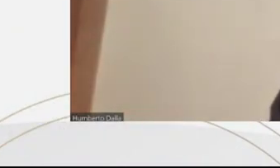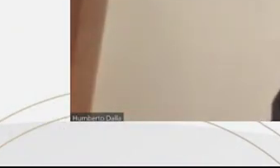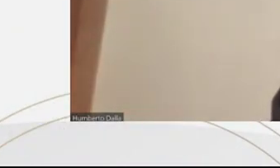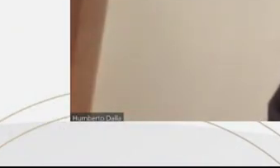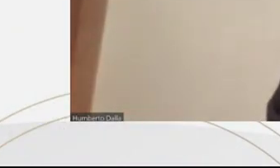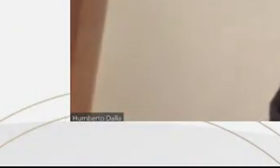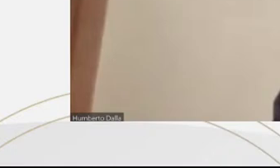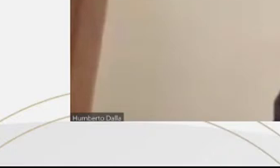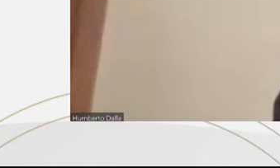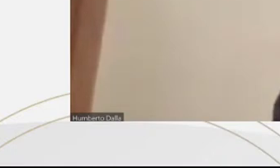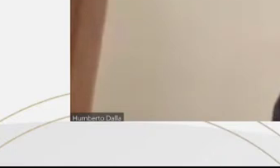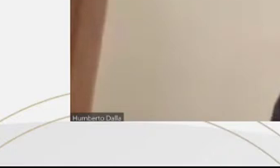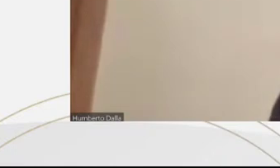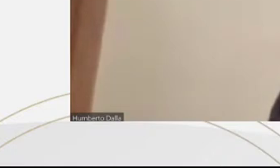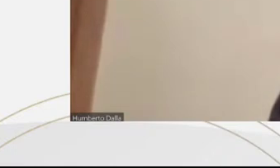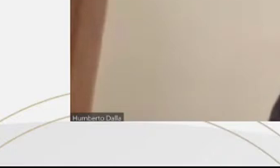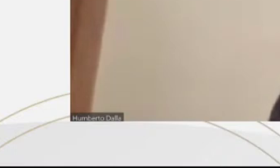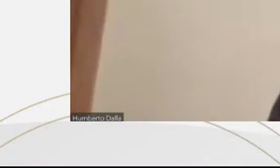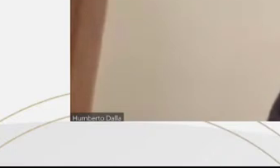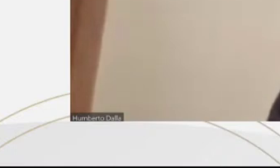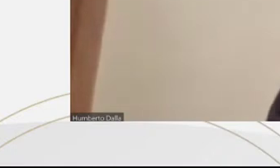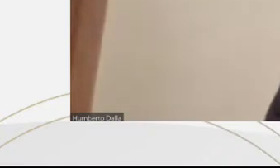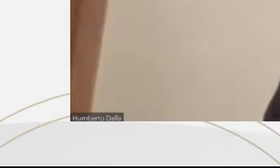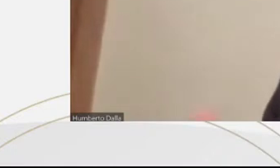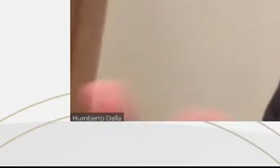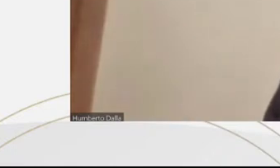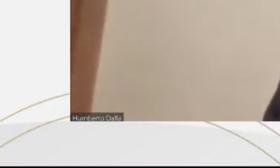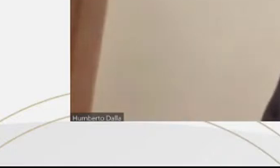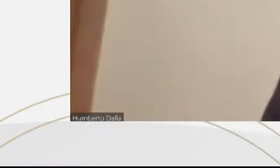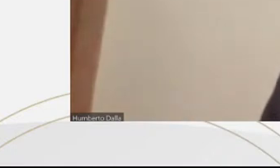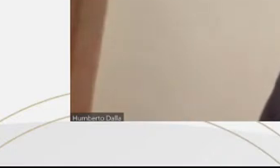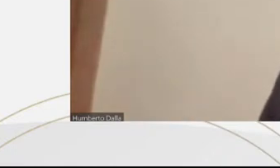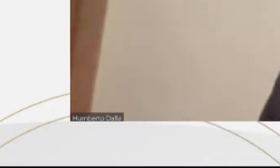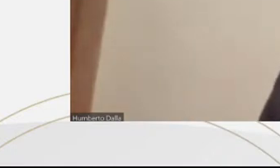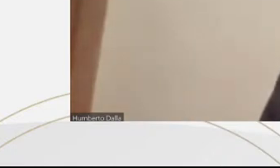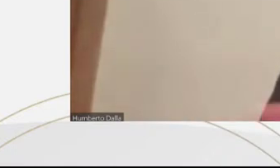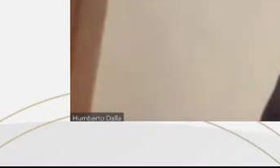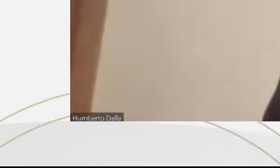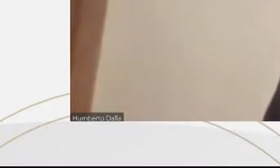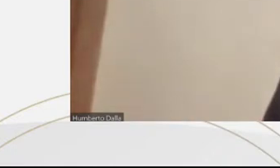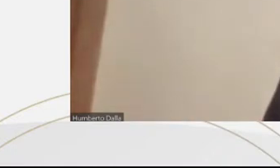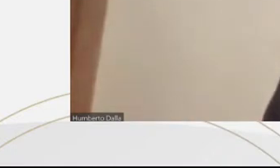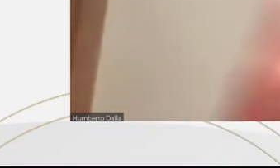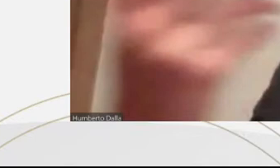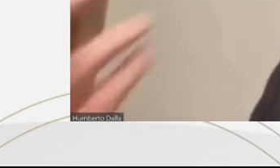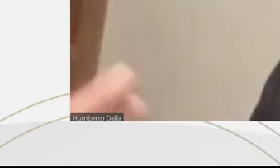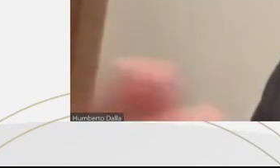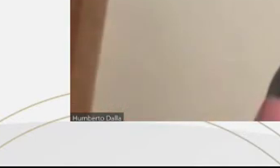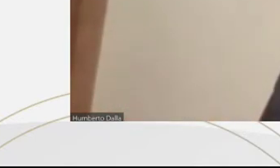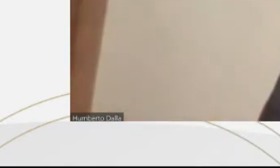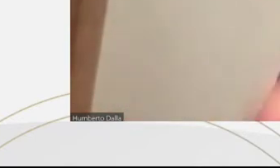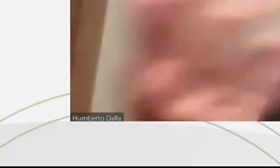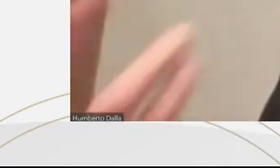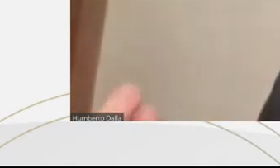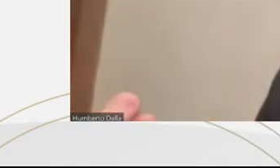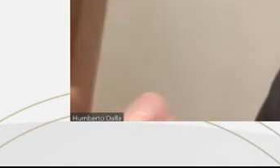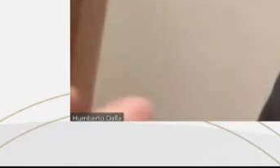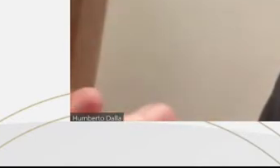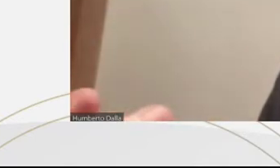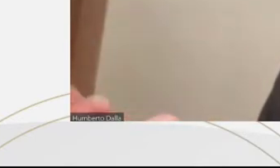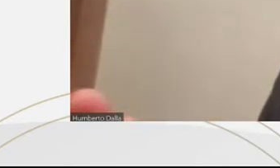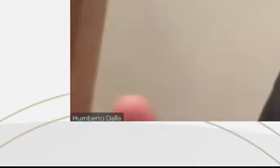the subject. Also, we had a sparse perception when we think about